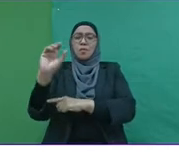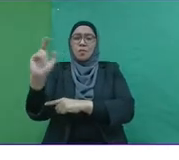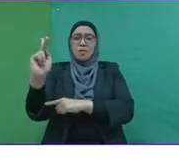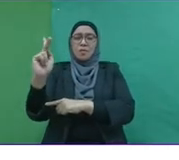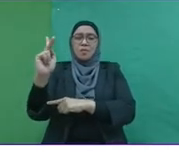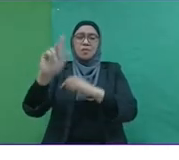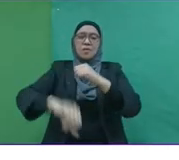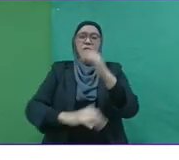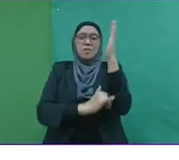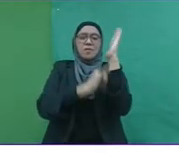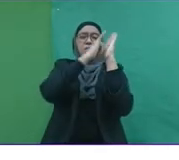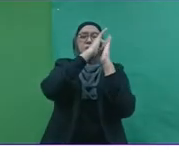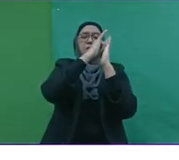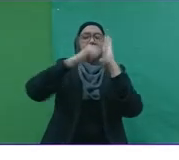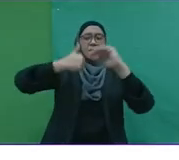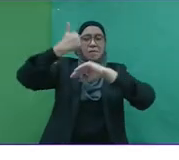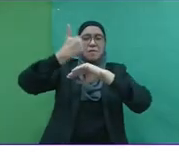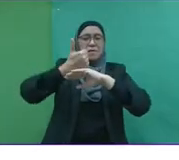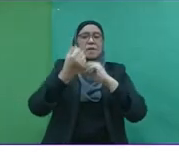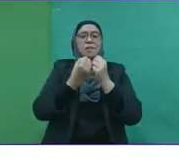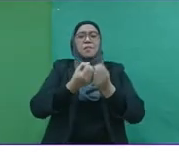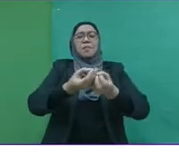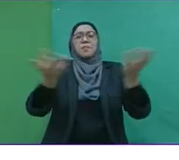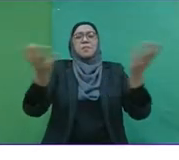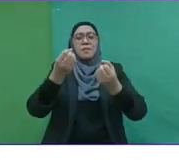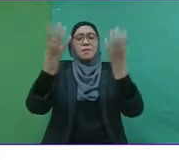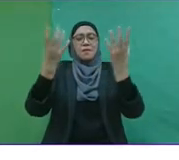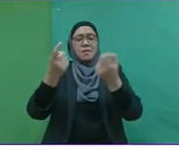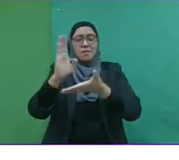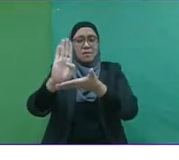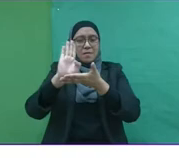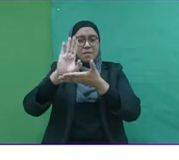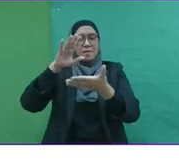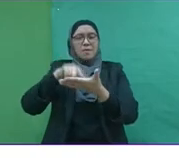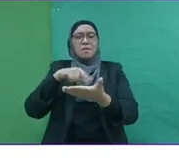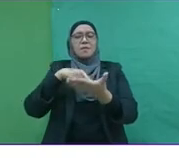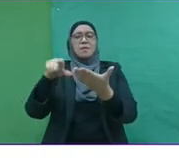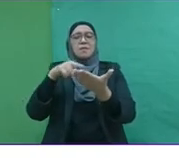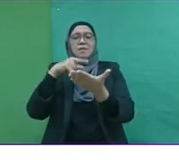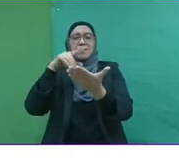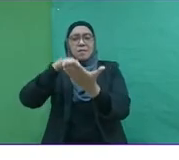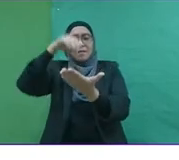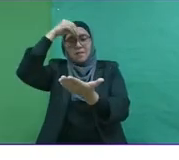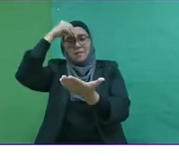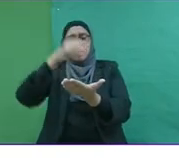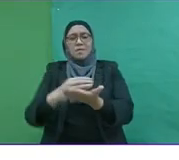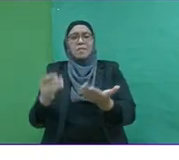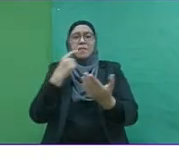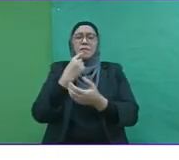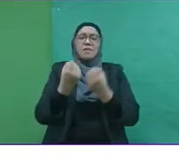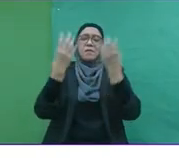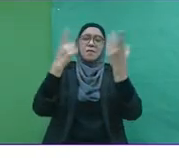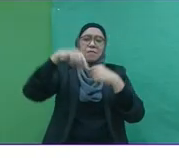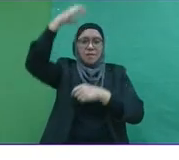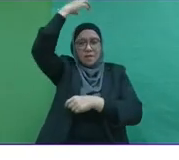set up many scholarships. We also see that in the Royal Selengor International Group, which is over a hundred-year